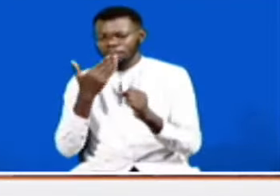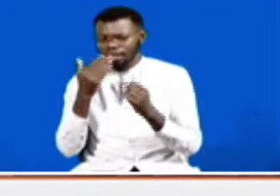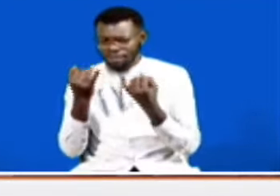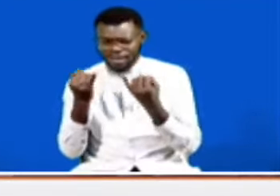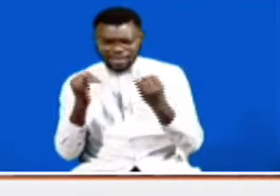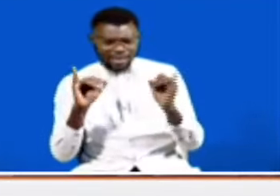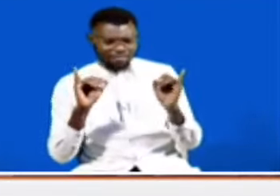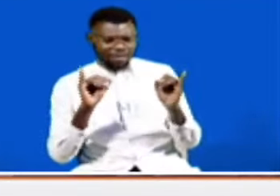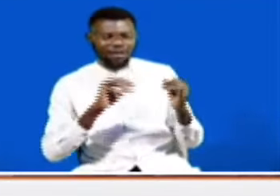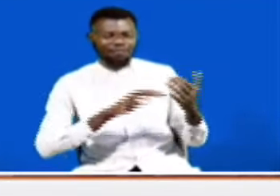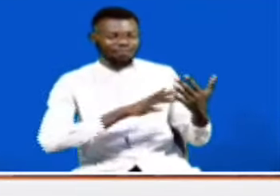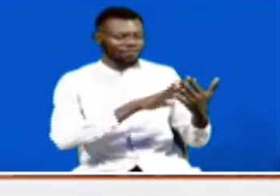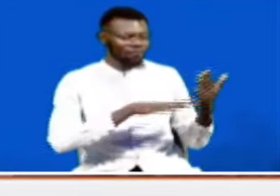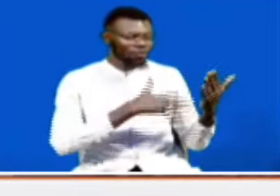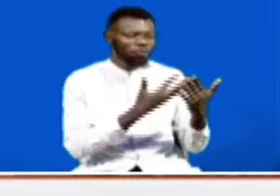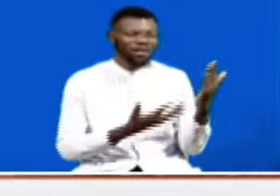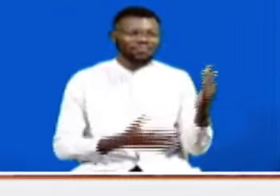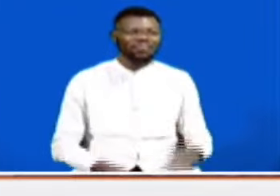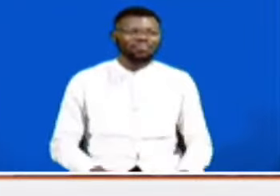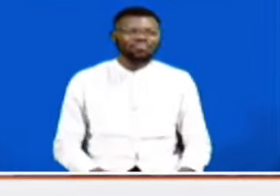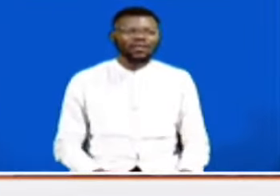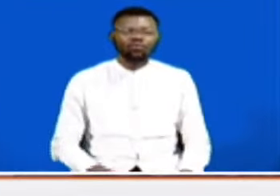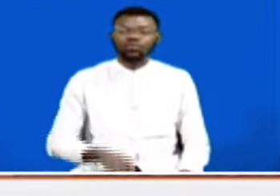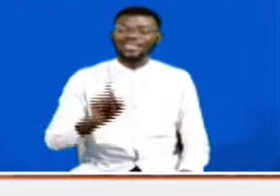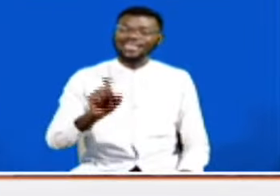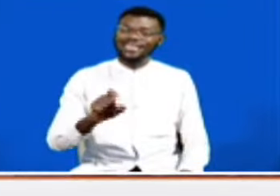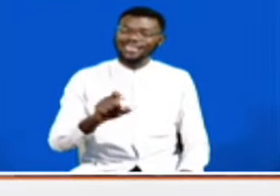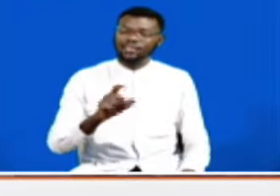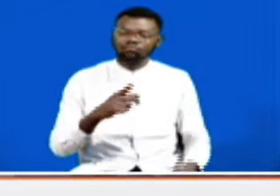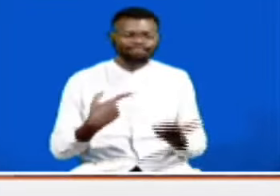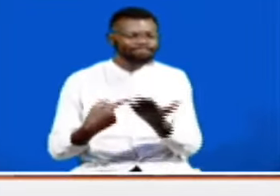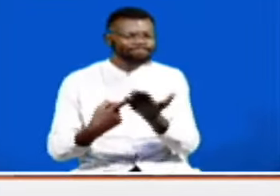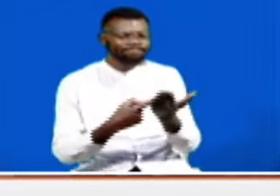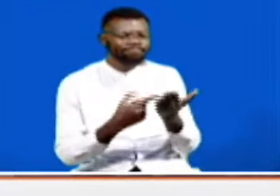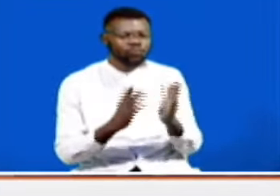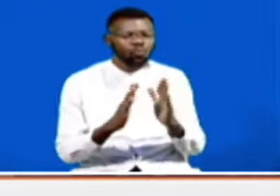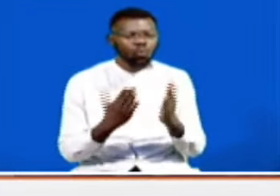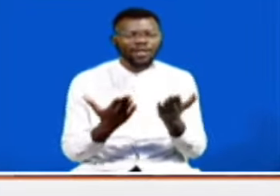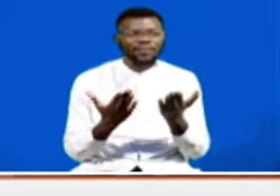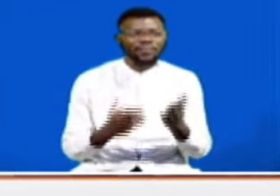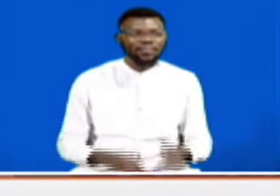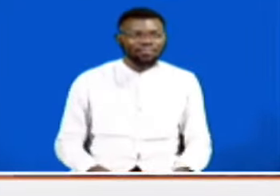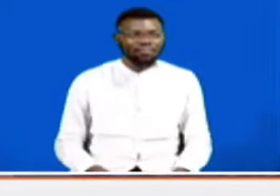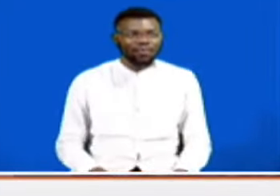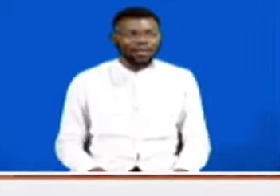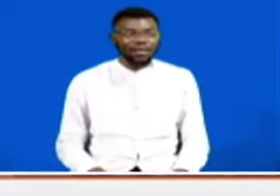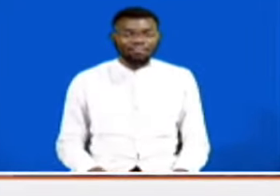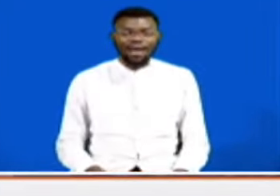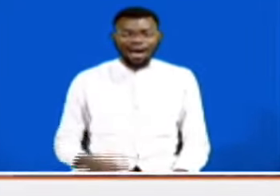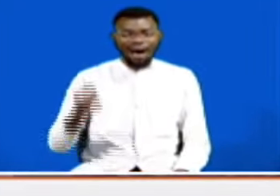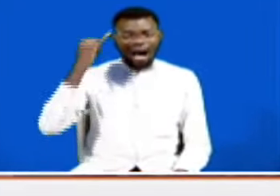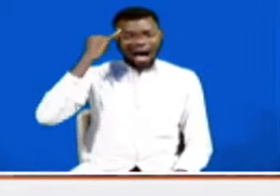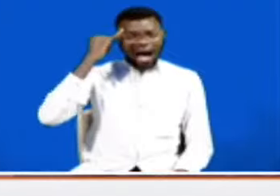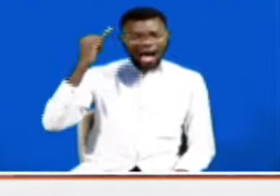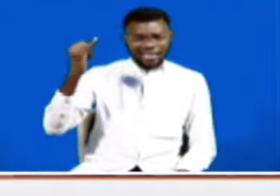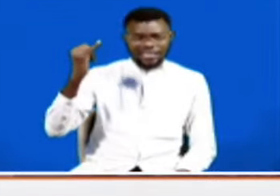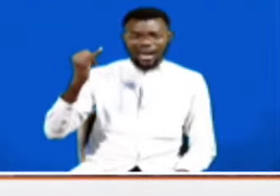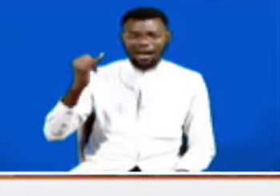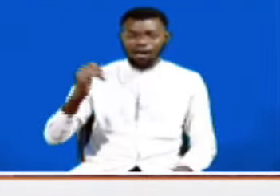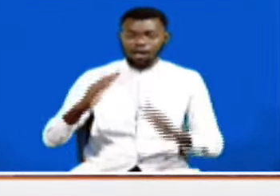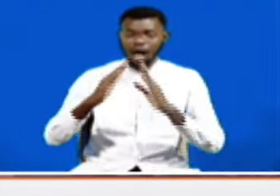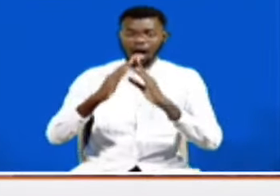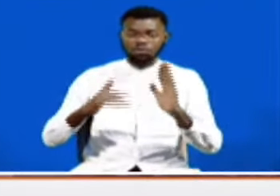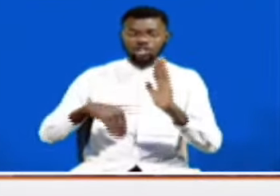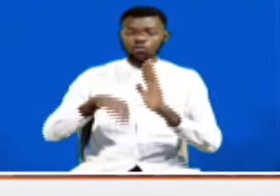What we needed to discuss fundamentally was how then, if we agree the idea of affordable housing is a good idea,